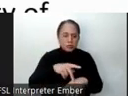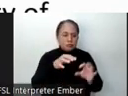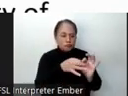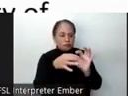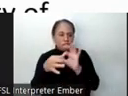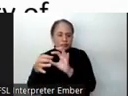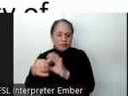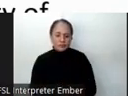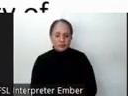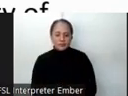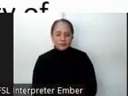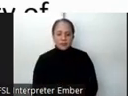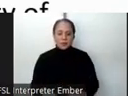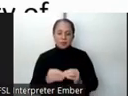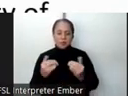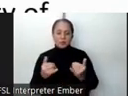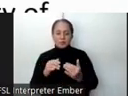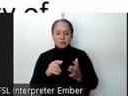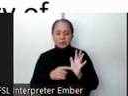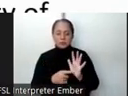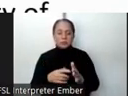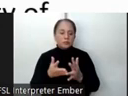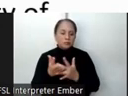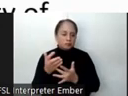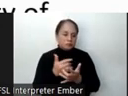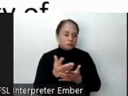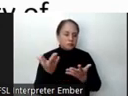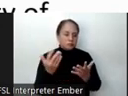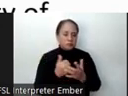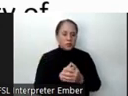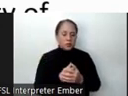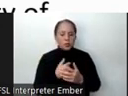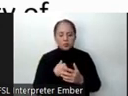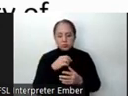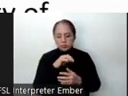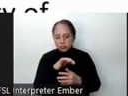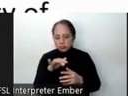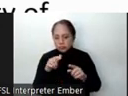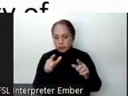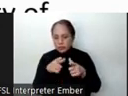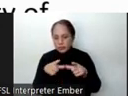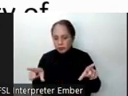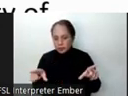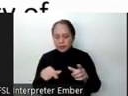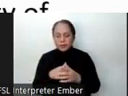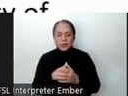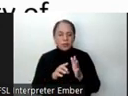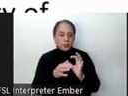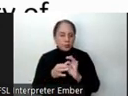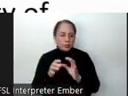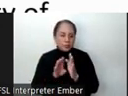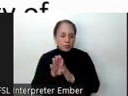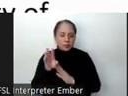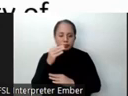More recent studies showed transparency of the orthography of a language is connected to the development of reading